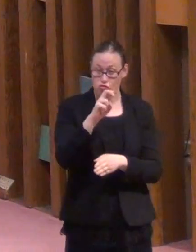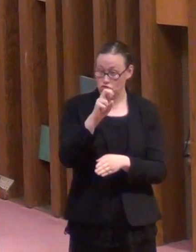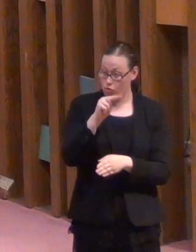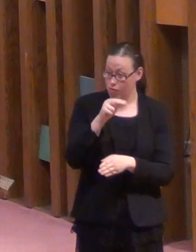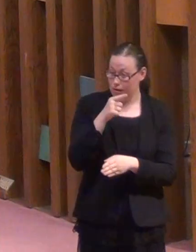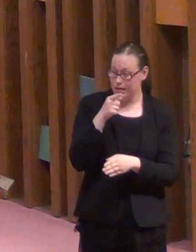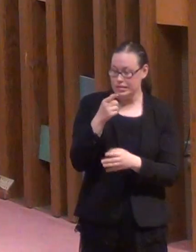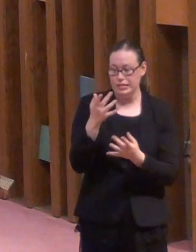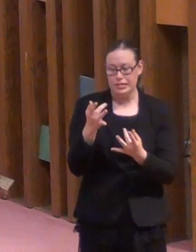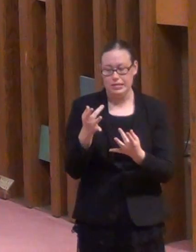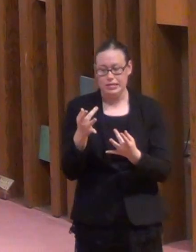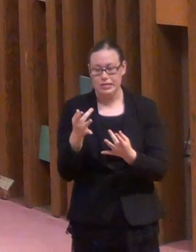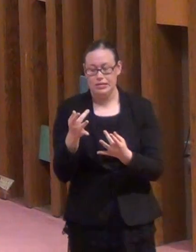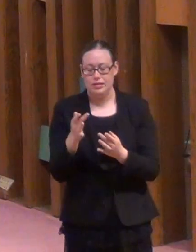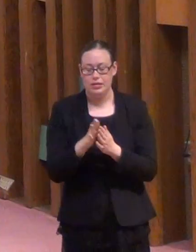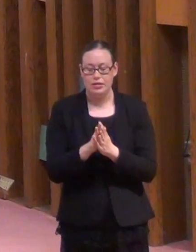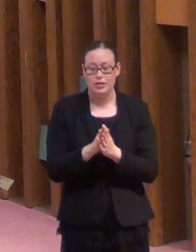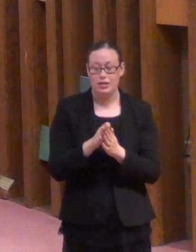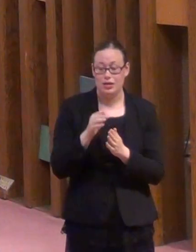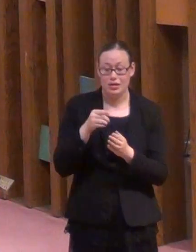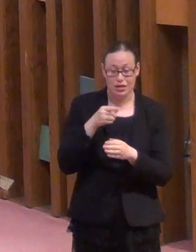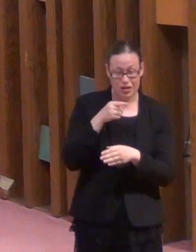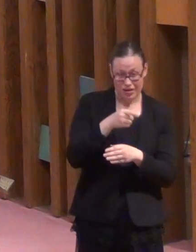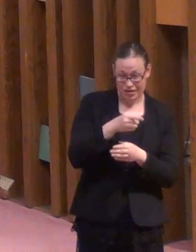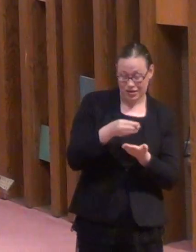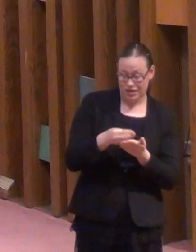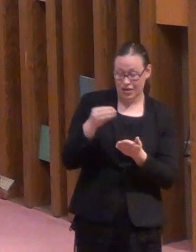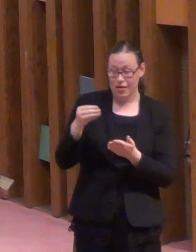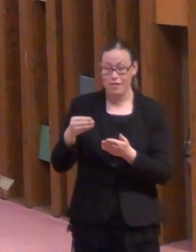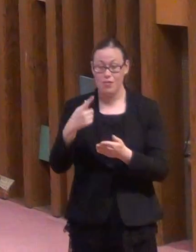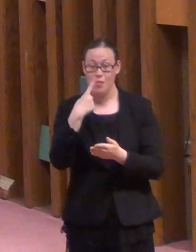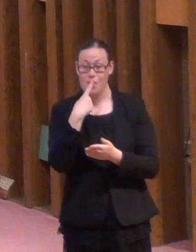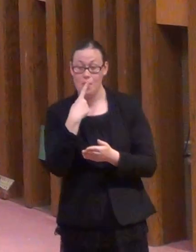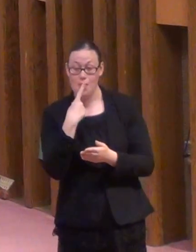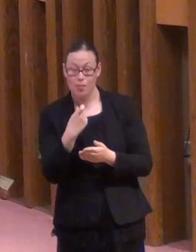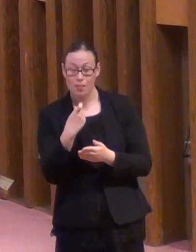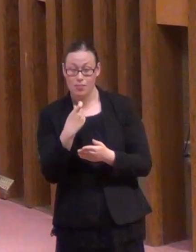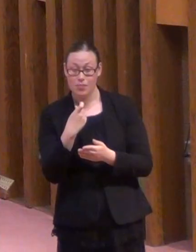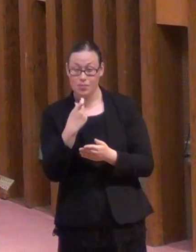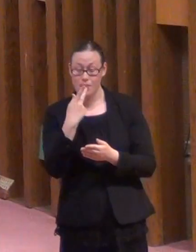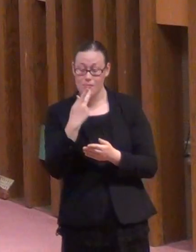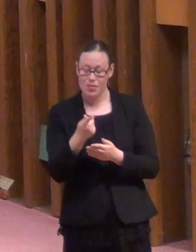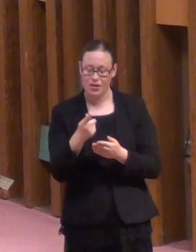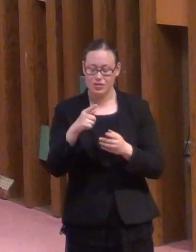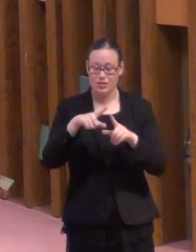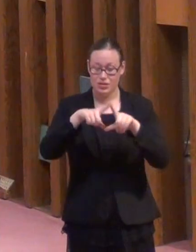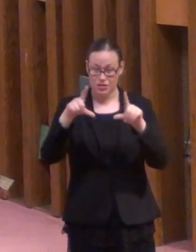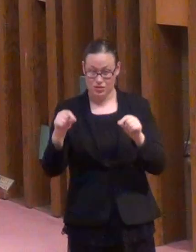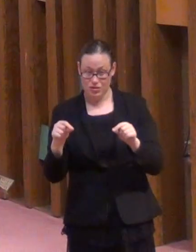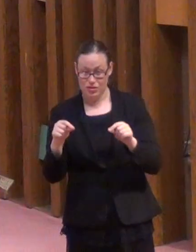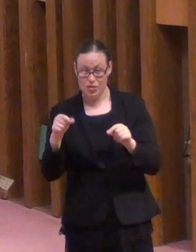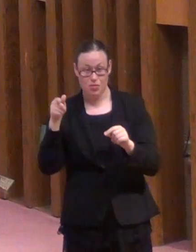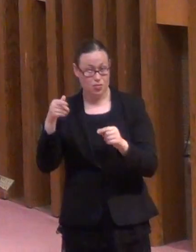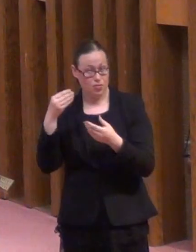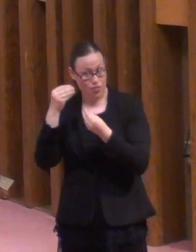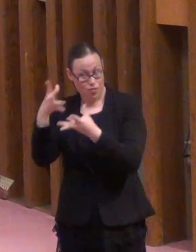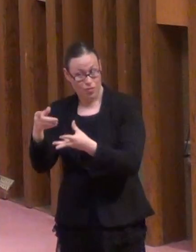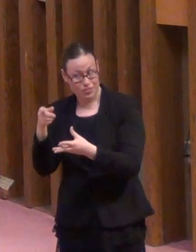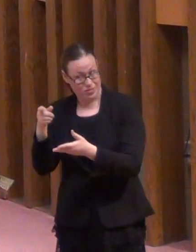But the other kind of pink slip we don't like so much. And so this manager, this steward,